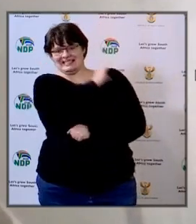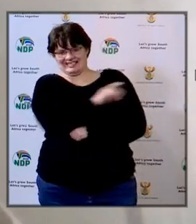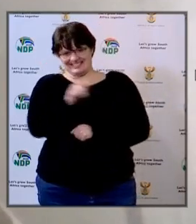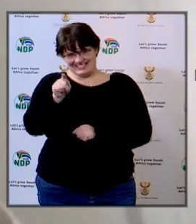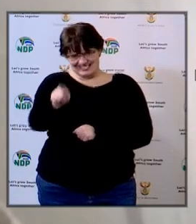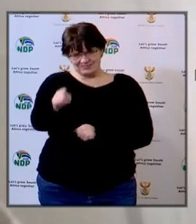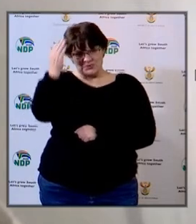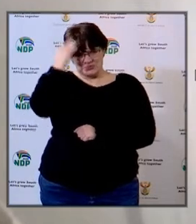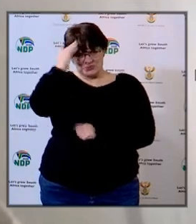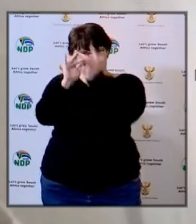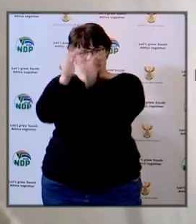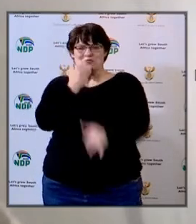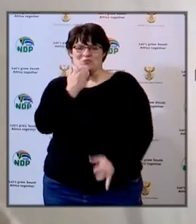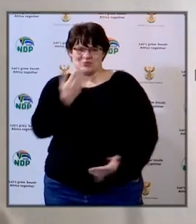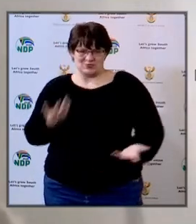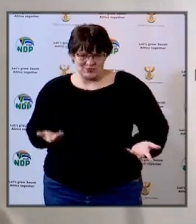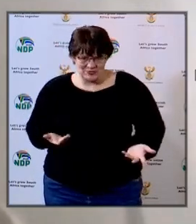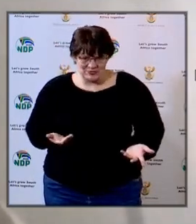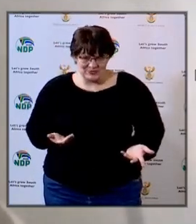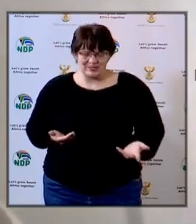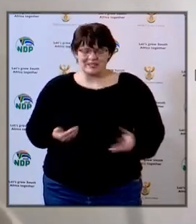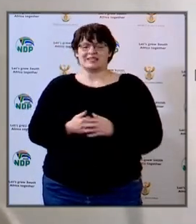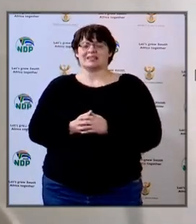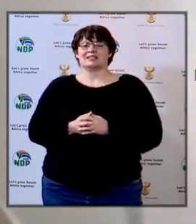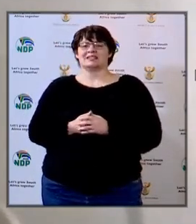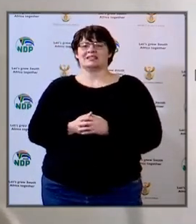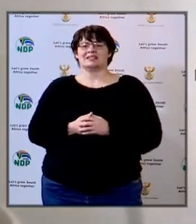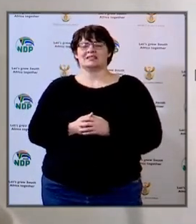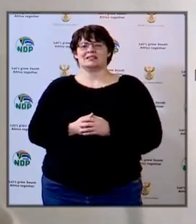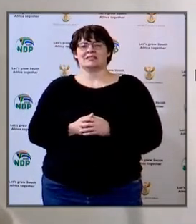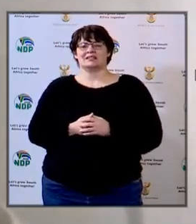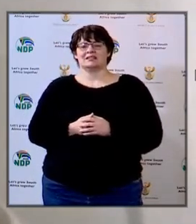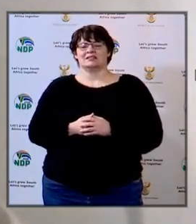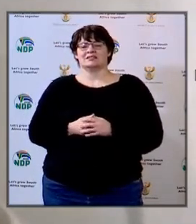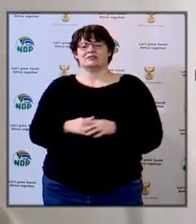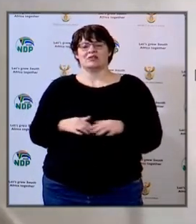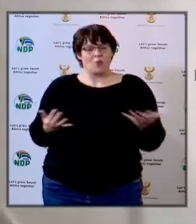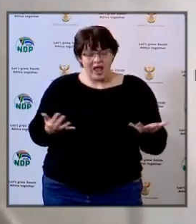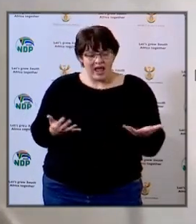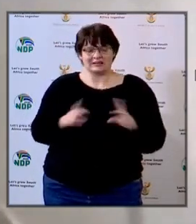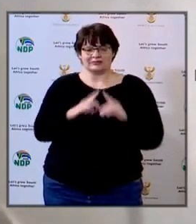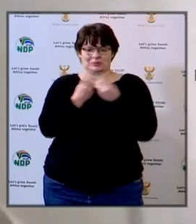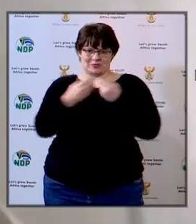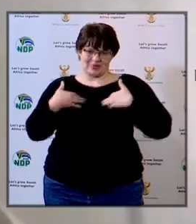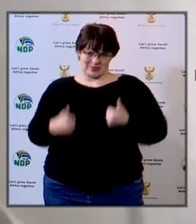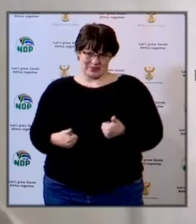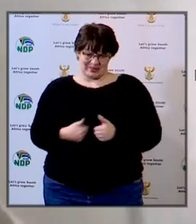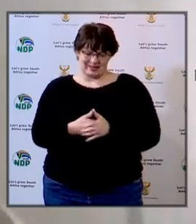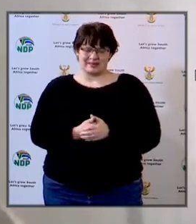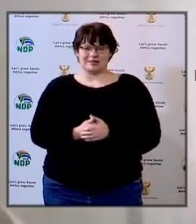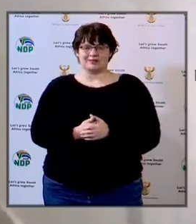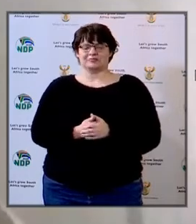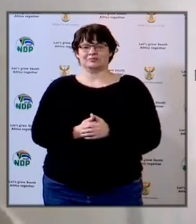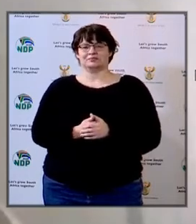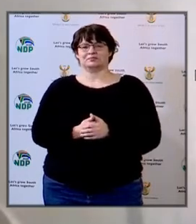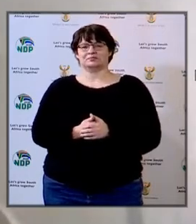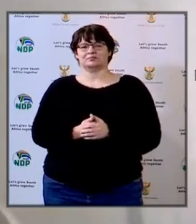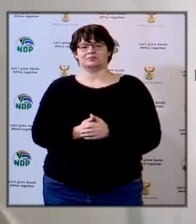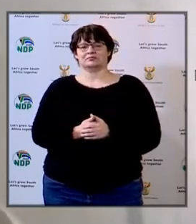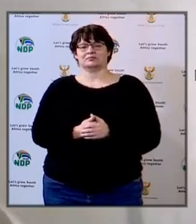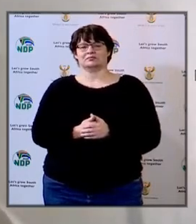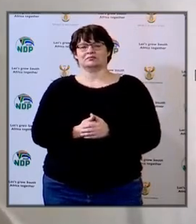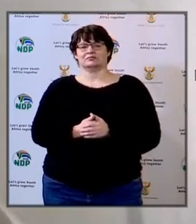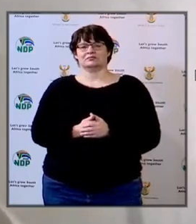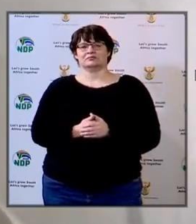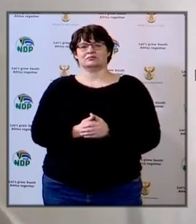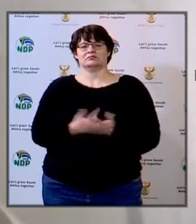they know which person to talk to in the department of health we have